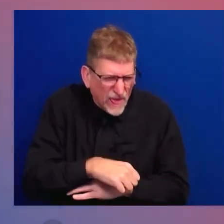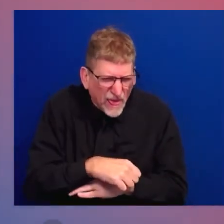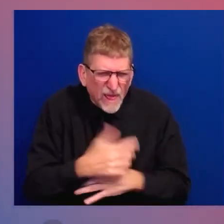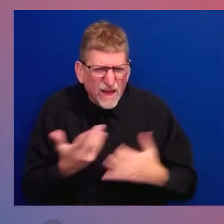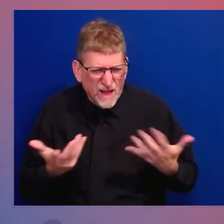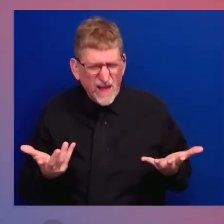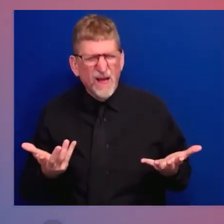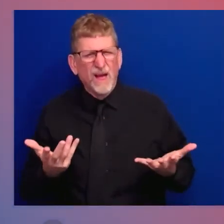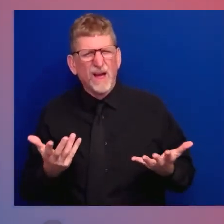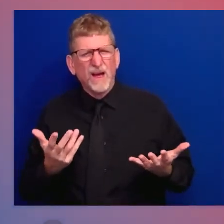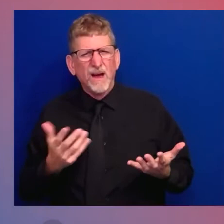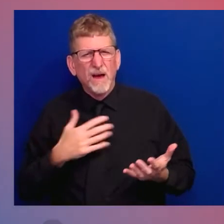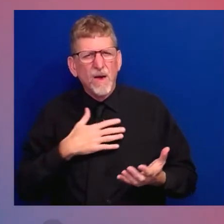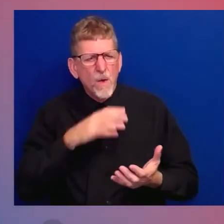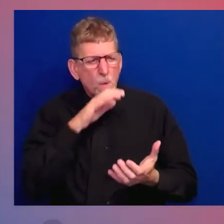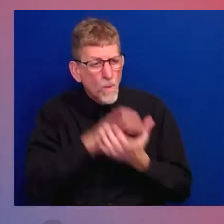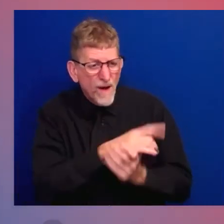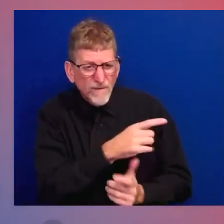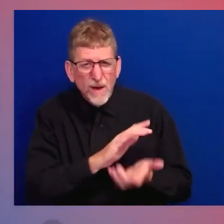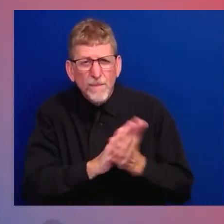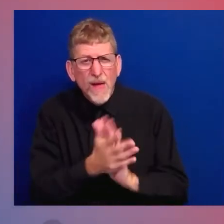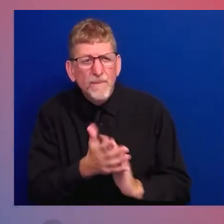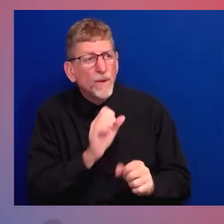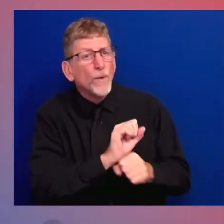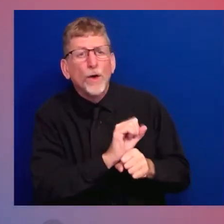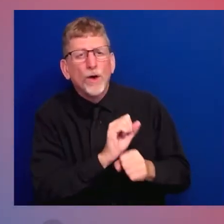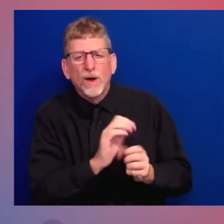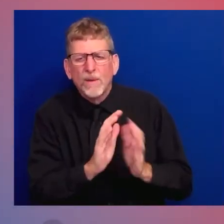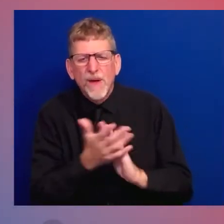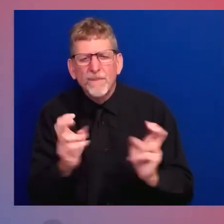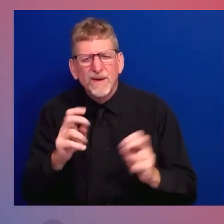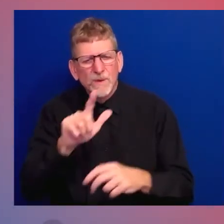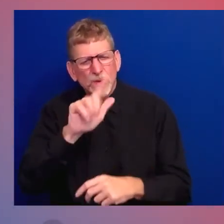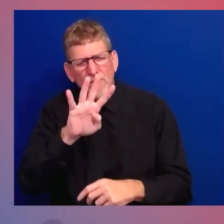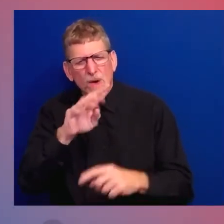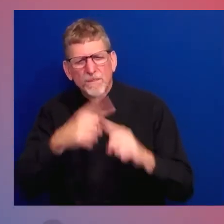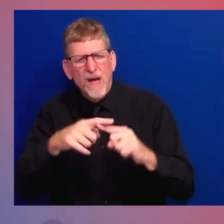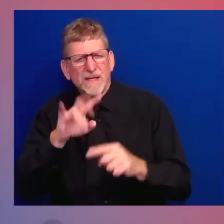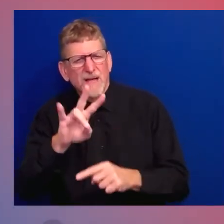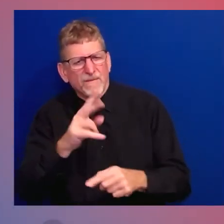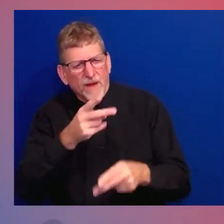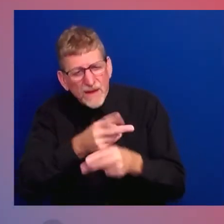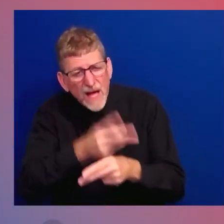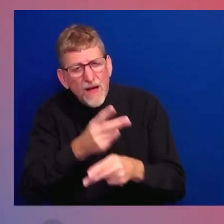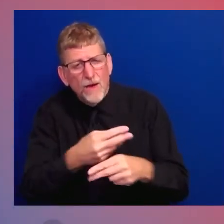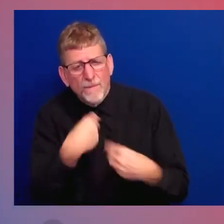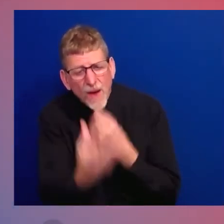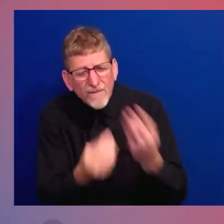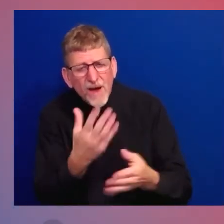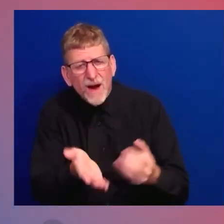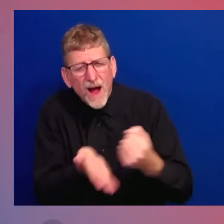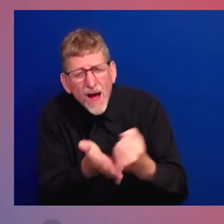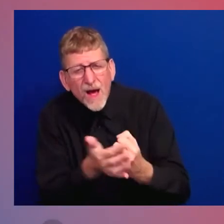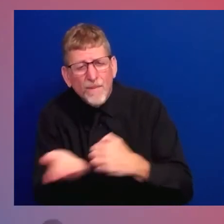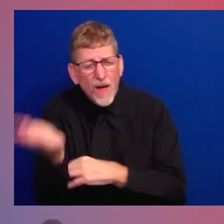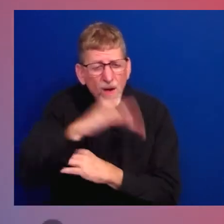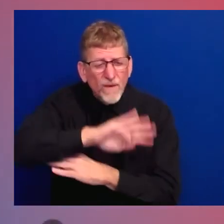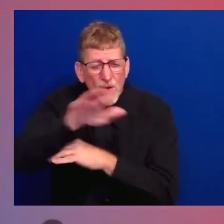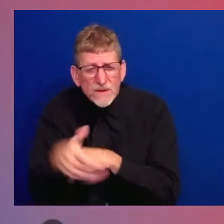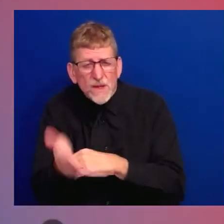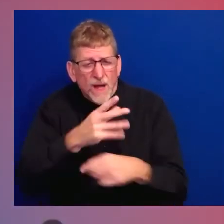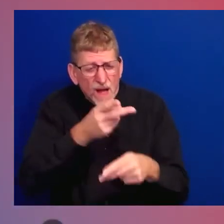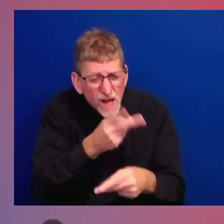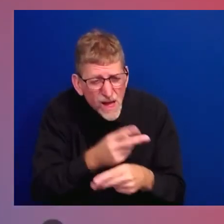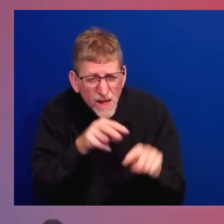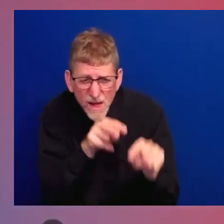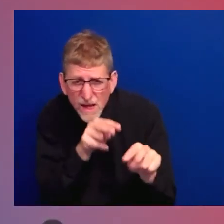Scared to leave him alone for even a minute. He was just 39 years old when he was held, as she held his hand as he took his last breath. But